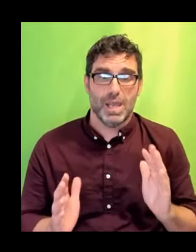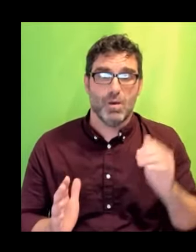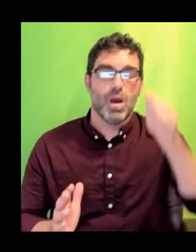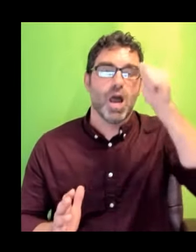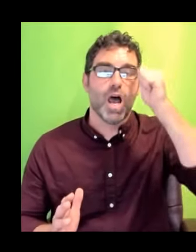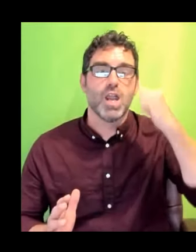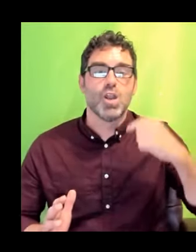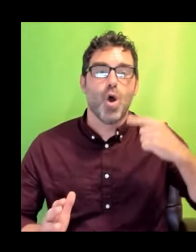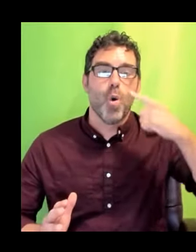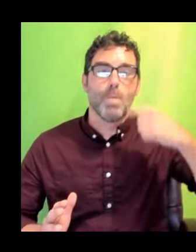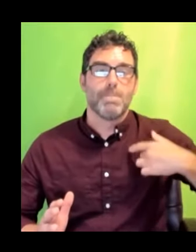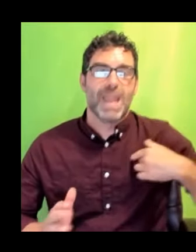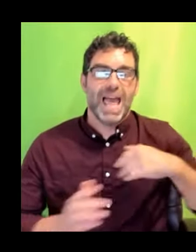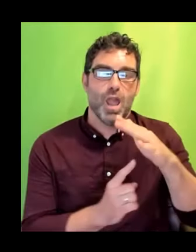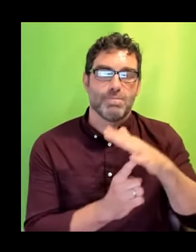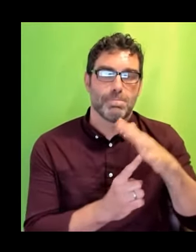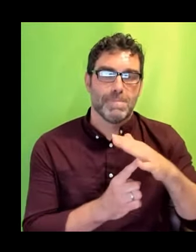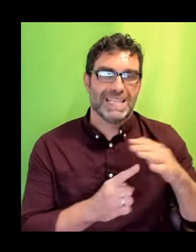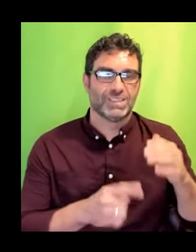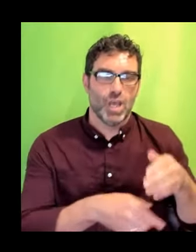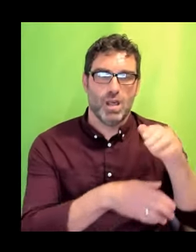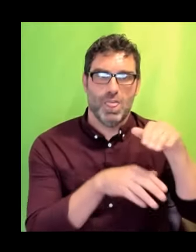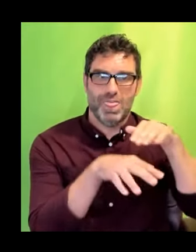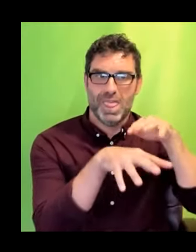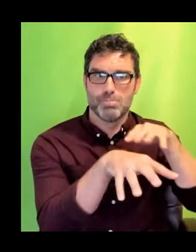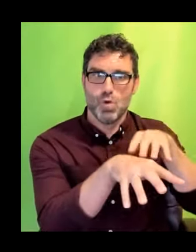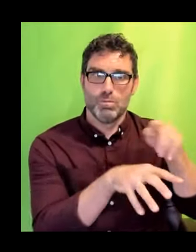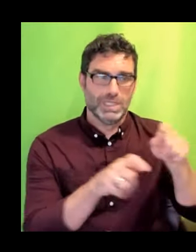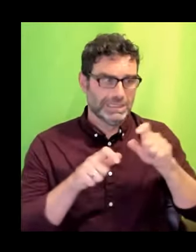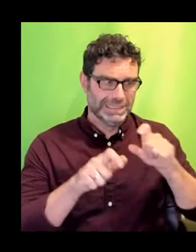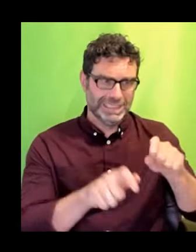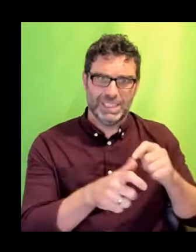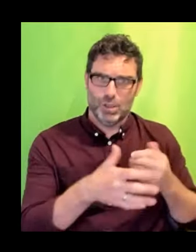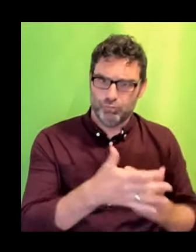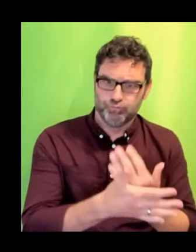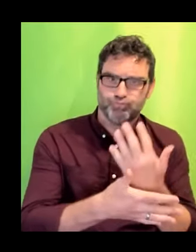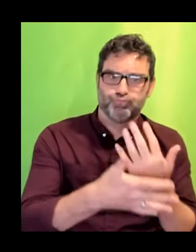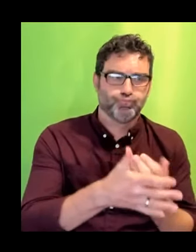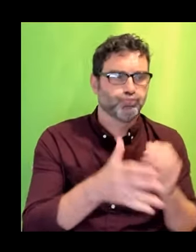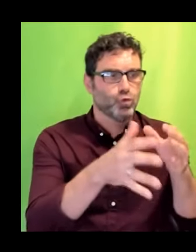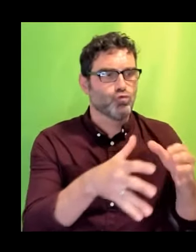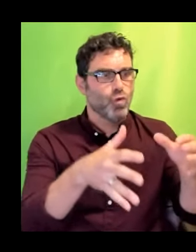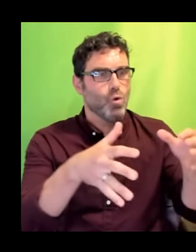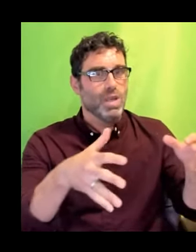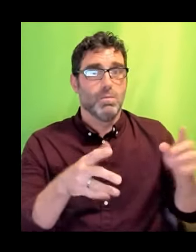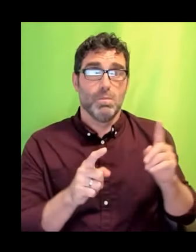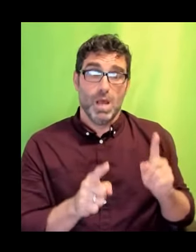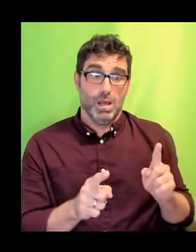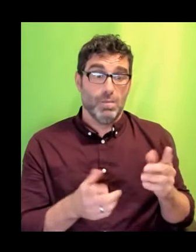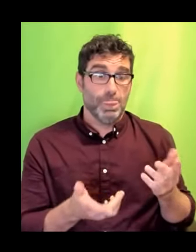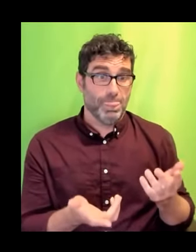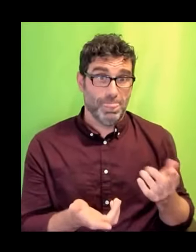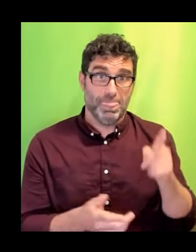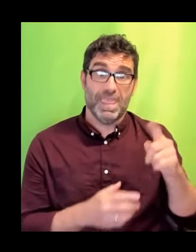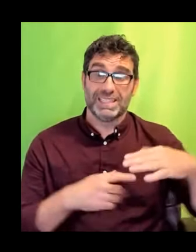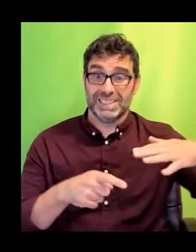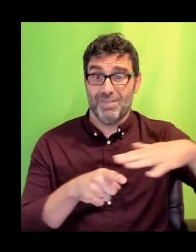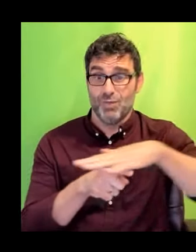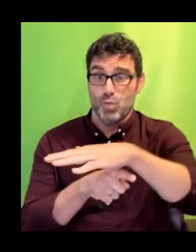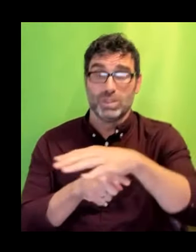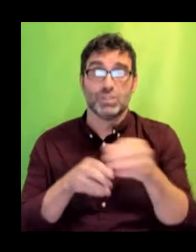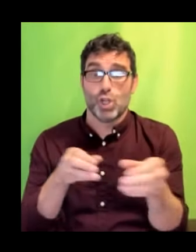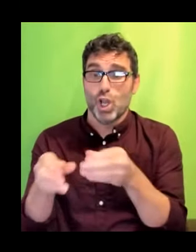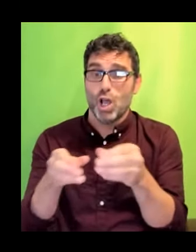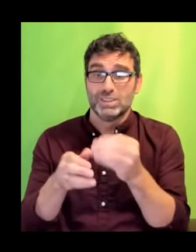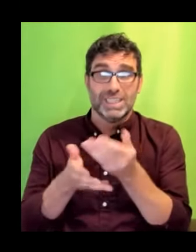go and that no one is satisfied with our current state of affairs, but I can't tell you the difference that has made to casting conversations. That need for